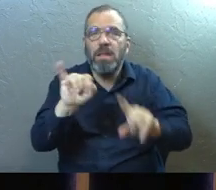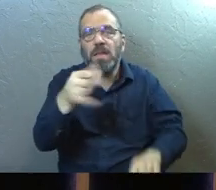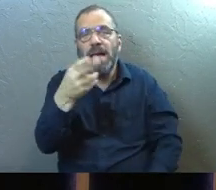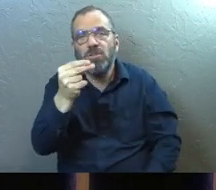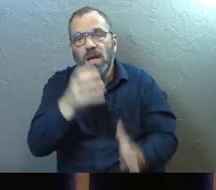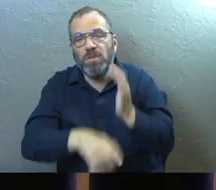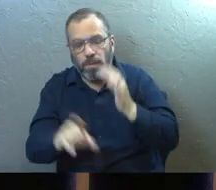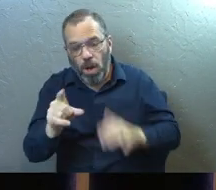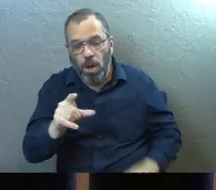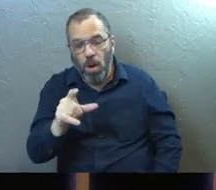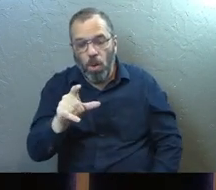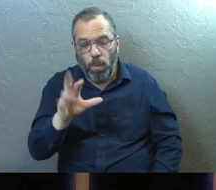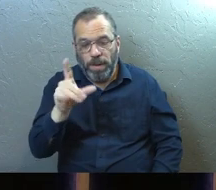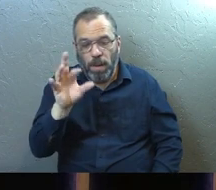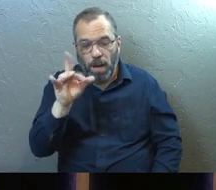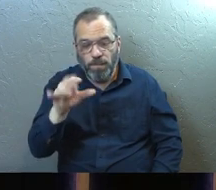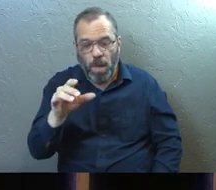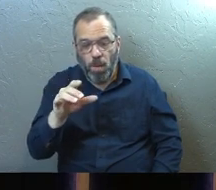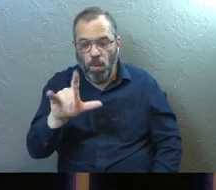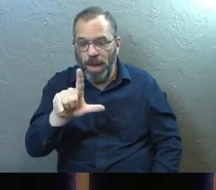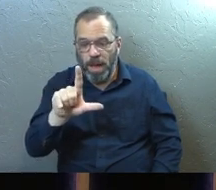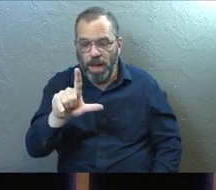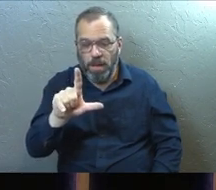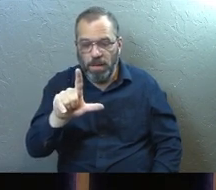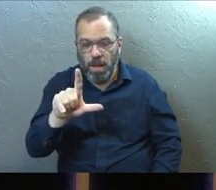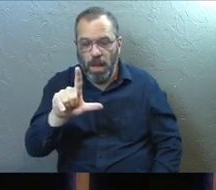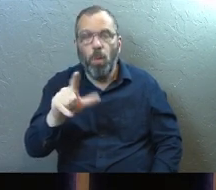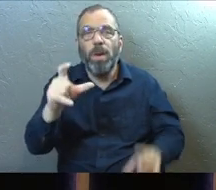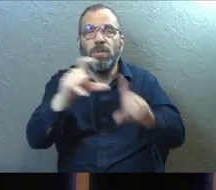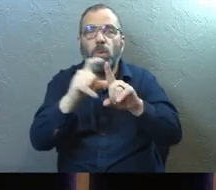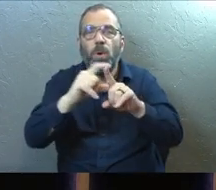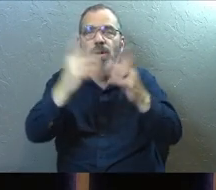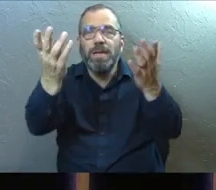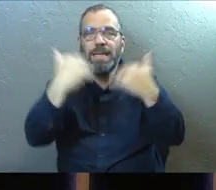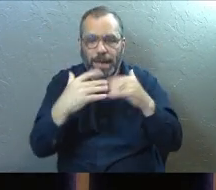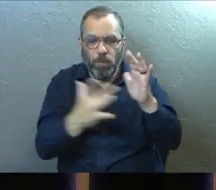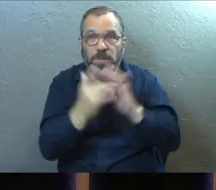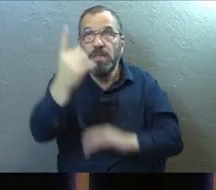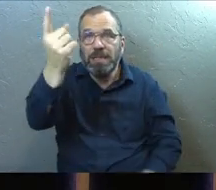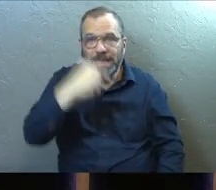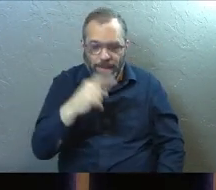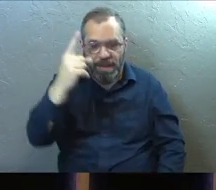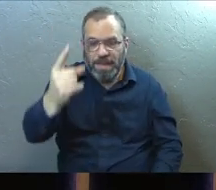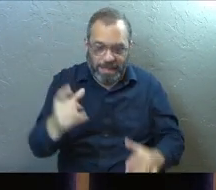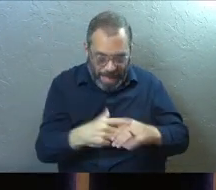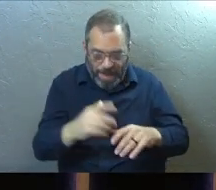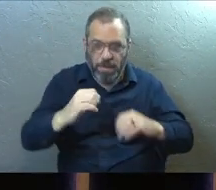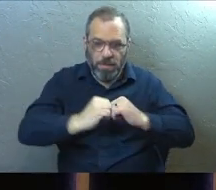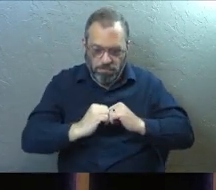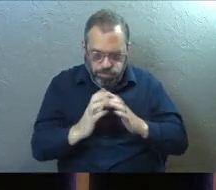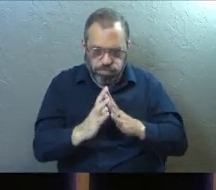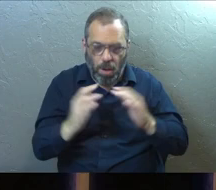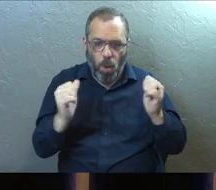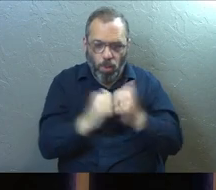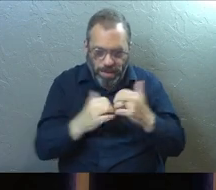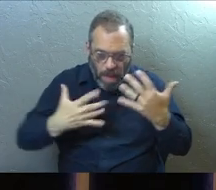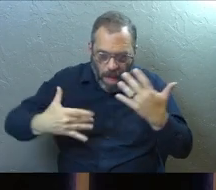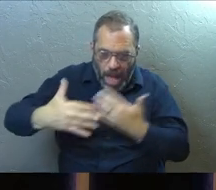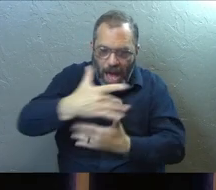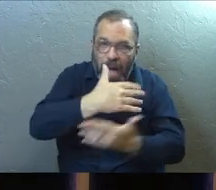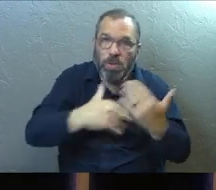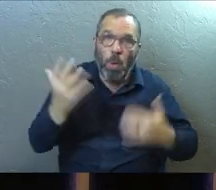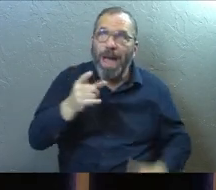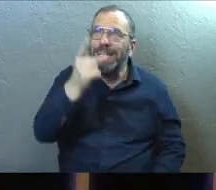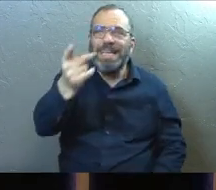in John 1, it says that when, when, when the logos came, when the son of God came, when Jesus came, he came and pitched his tent among us